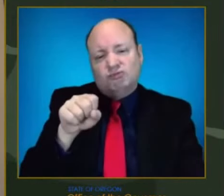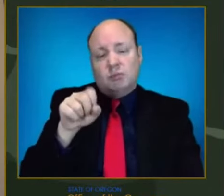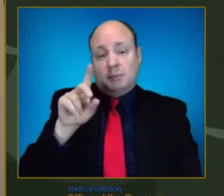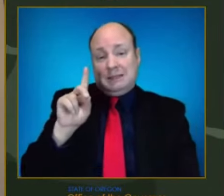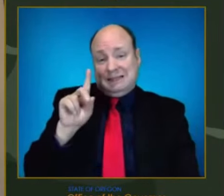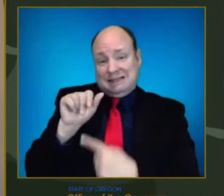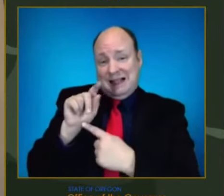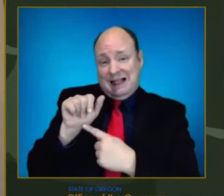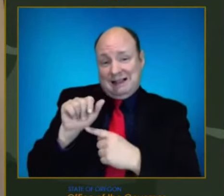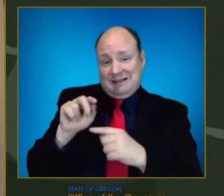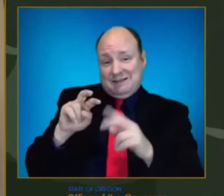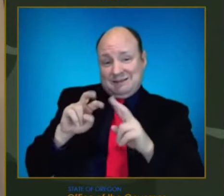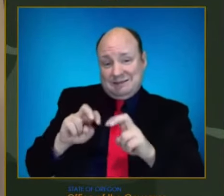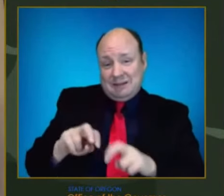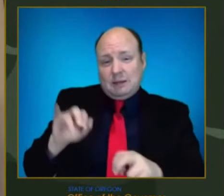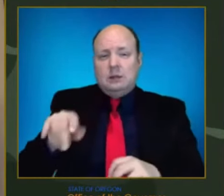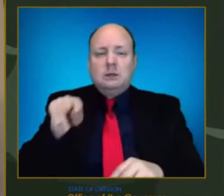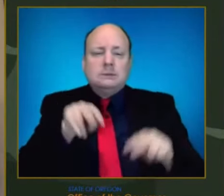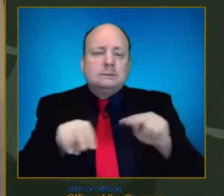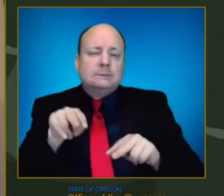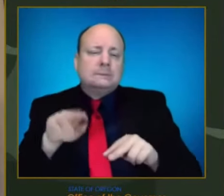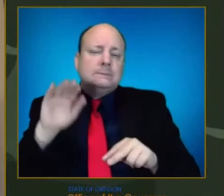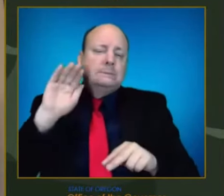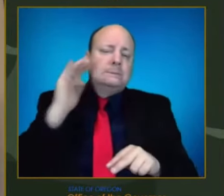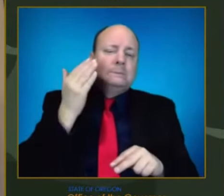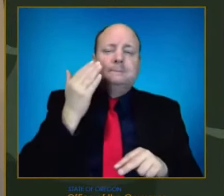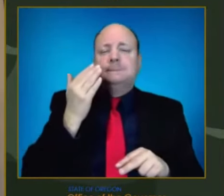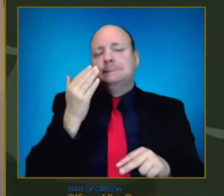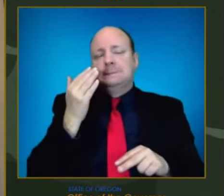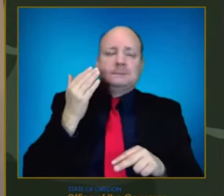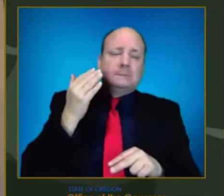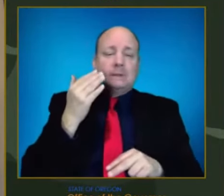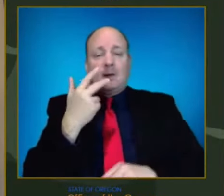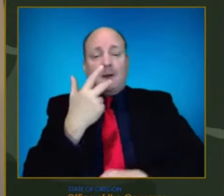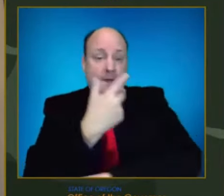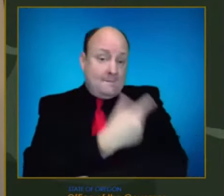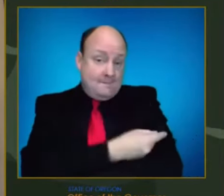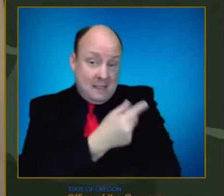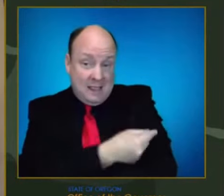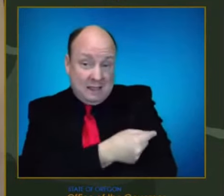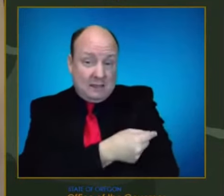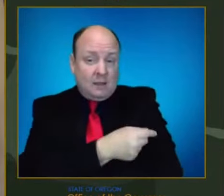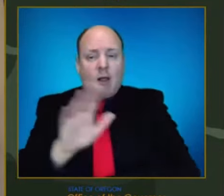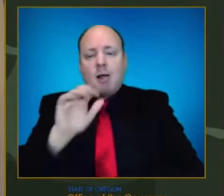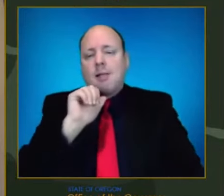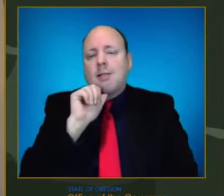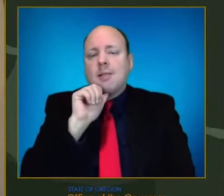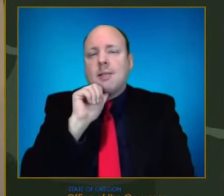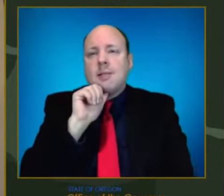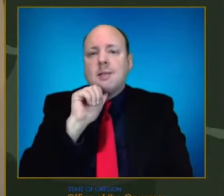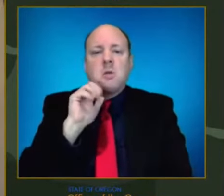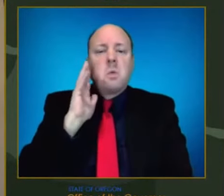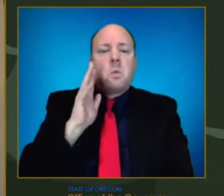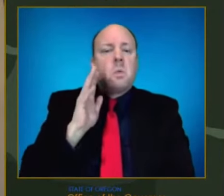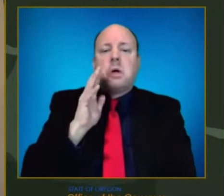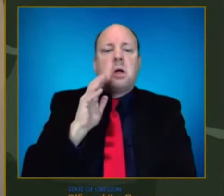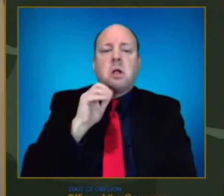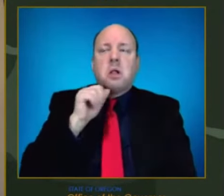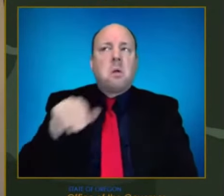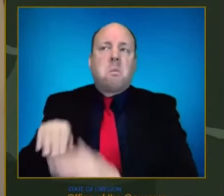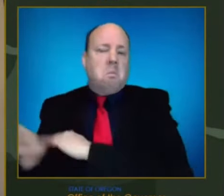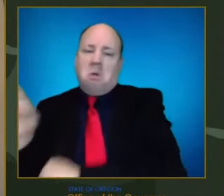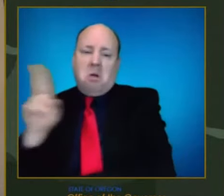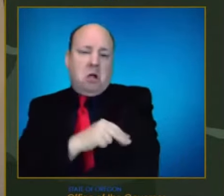while that protection against being hospitalized decreased in people who were boosted. And this is relatively recent